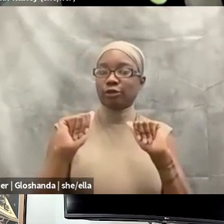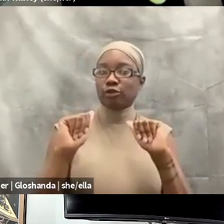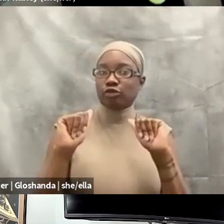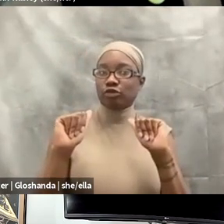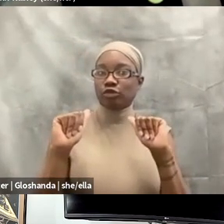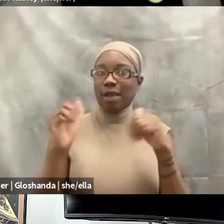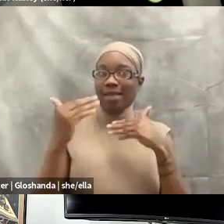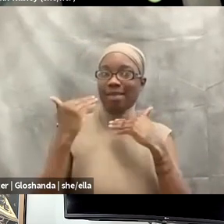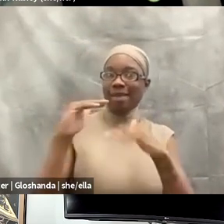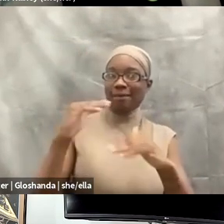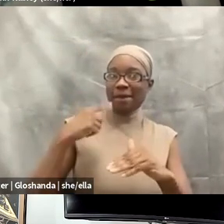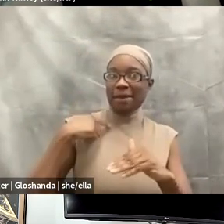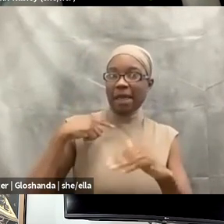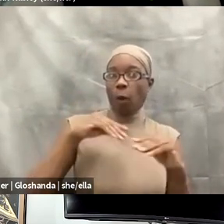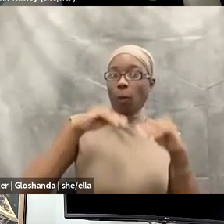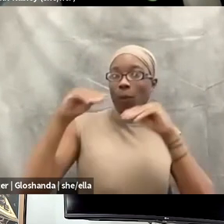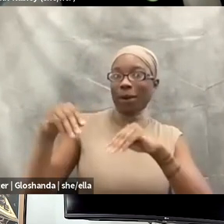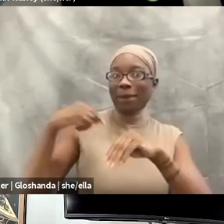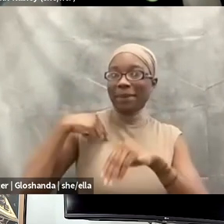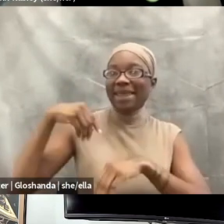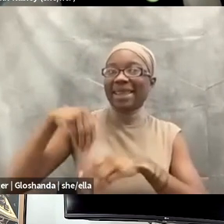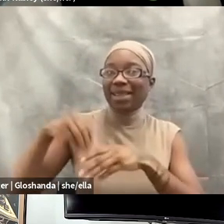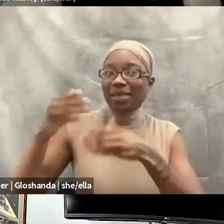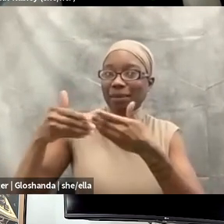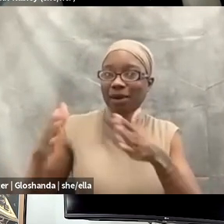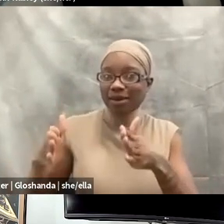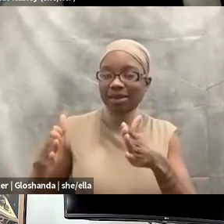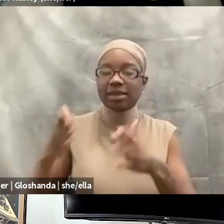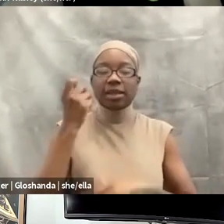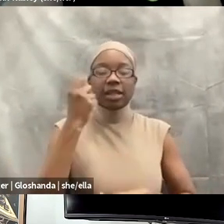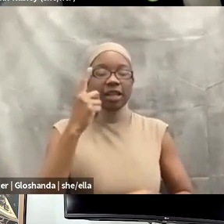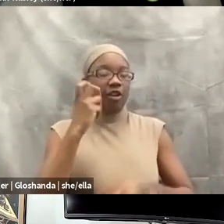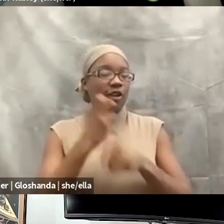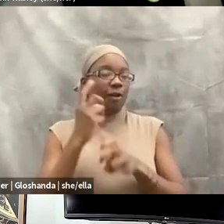it's really hard to say, Jackie, um,